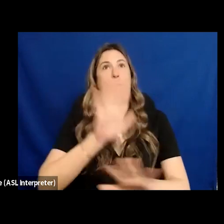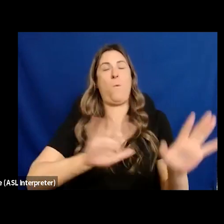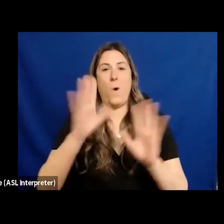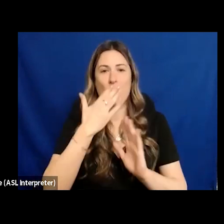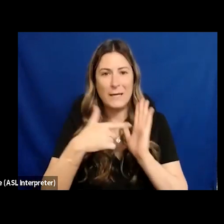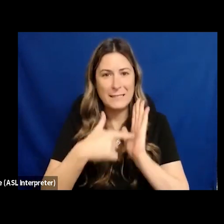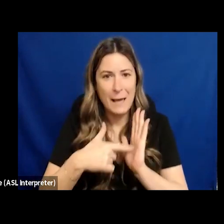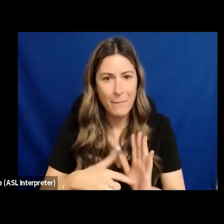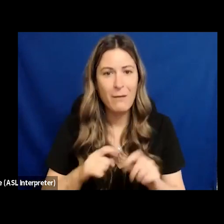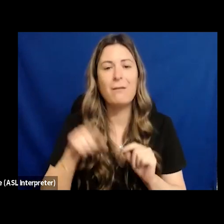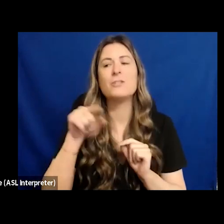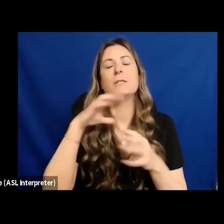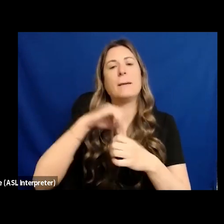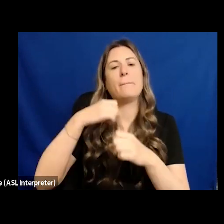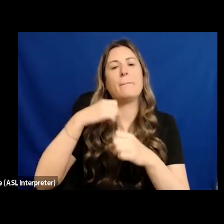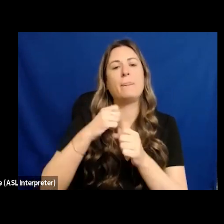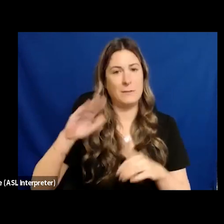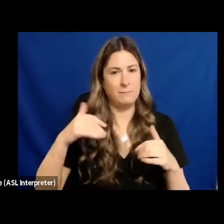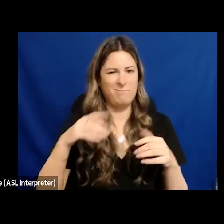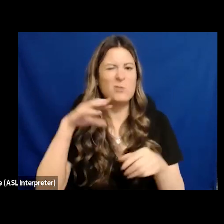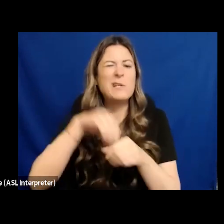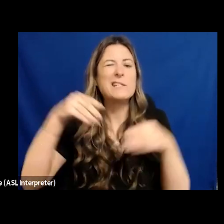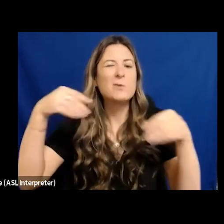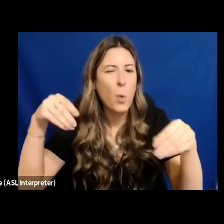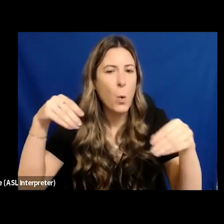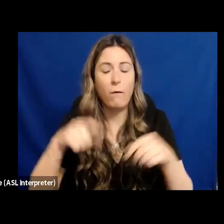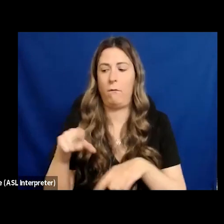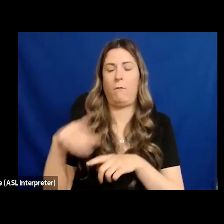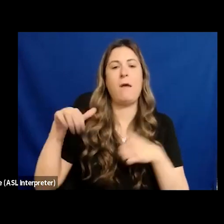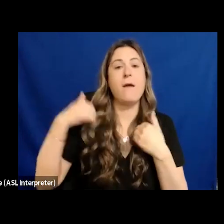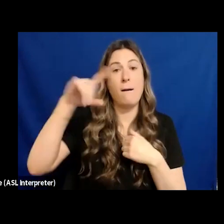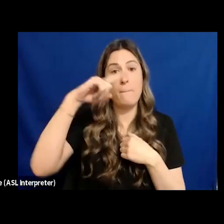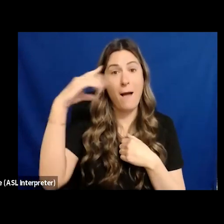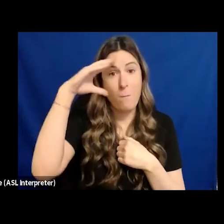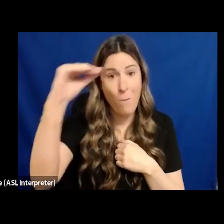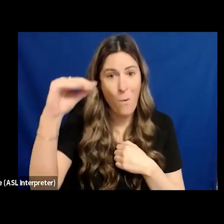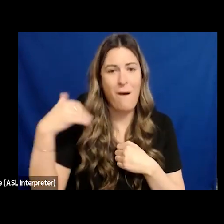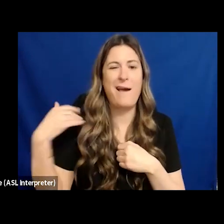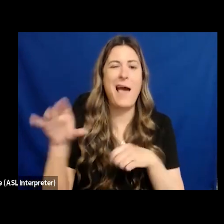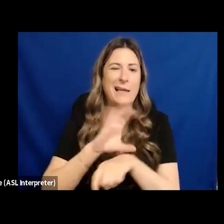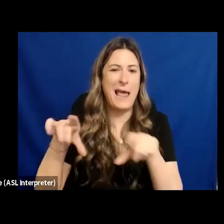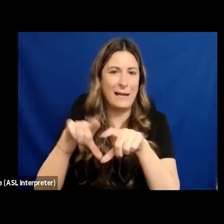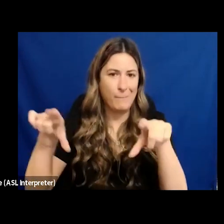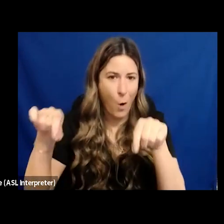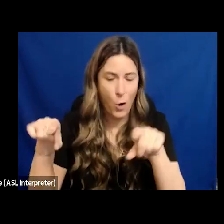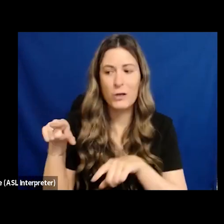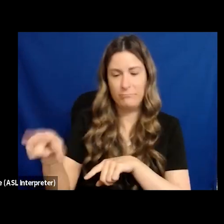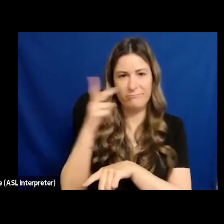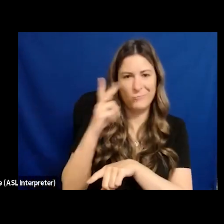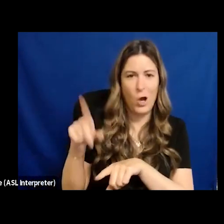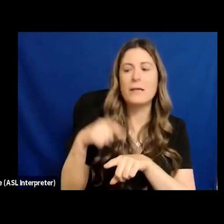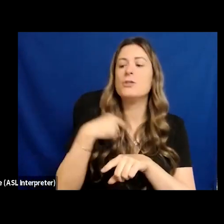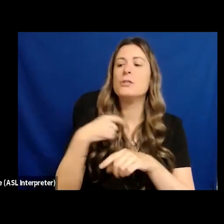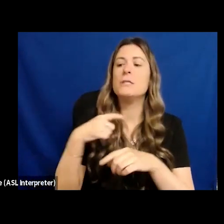had a candy bar in a store. And it was refreshing to know that back in the 60s, that they were bringing forward these notions about